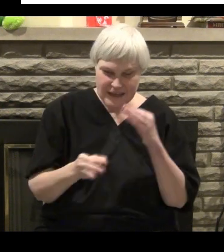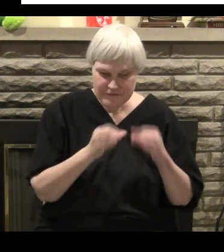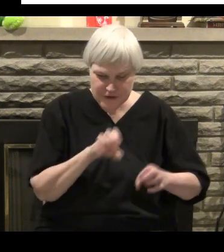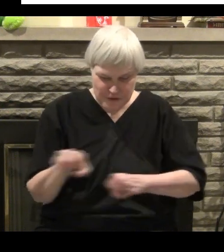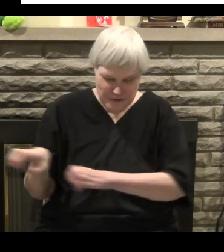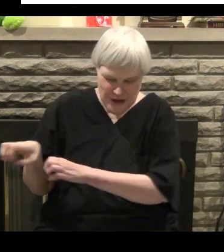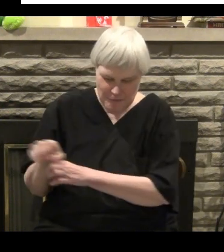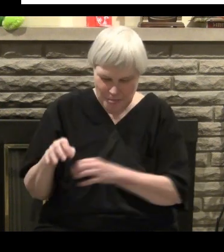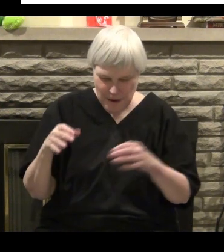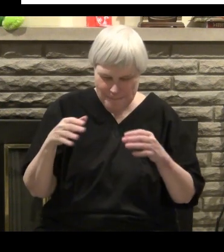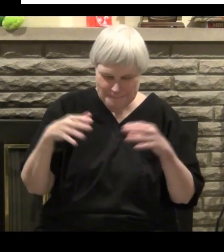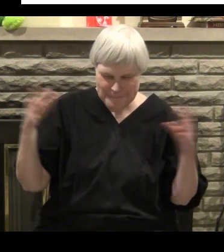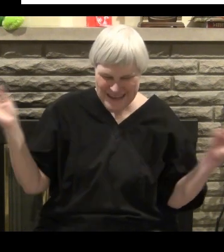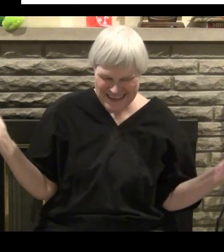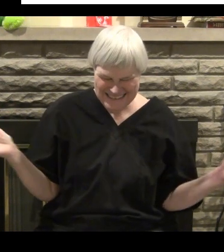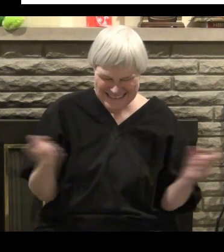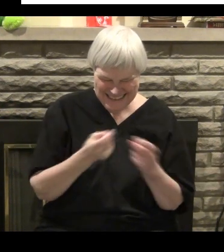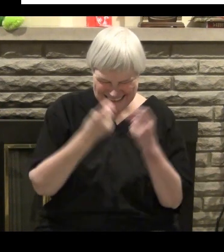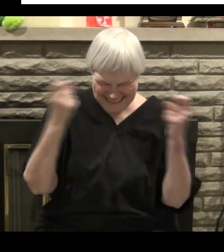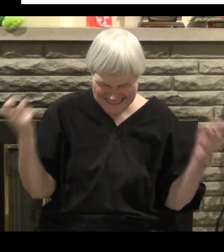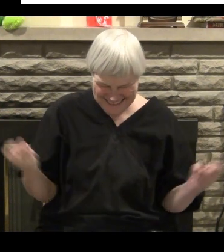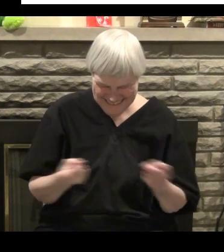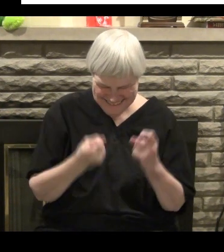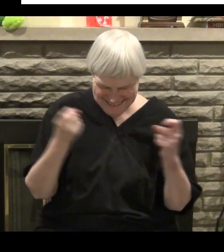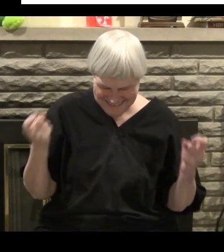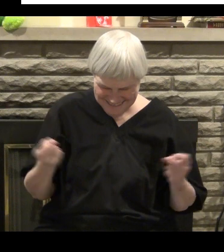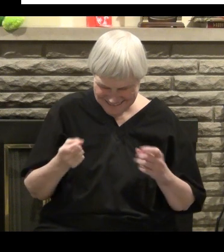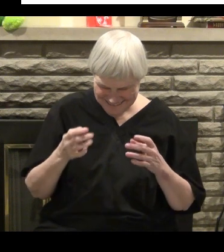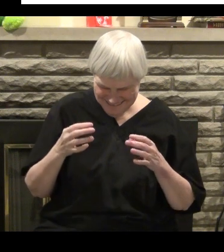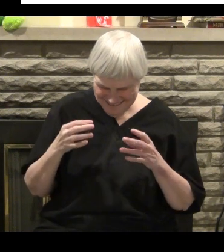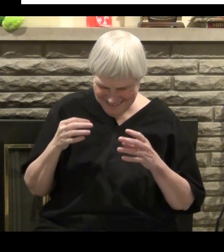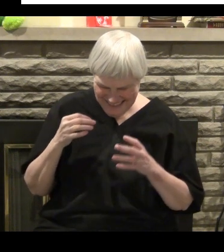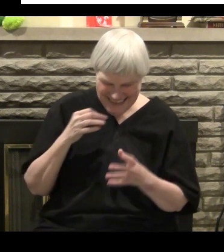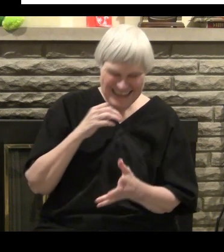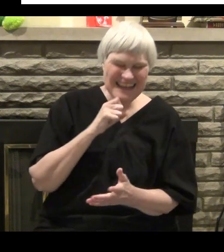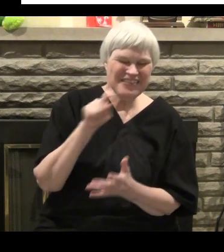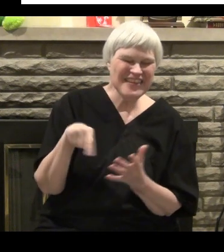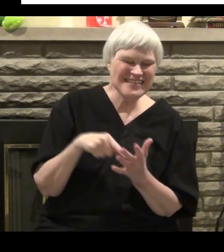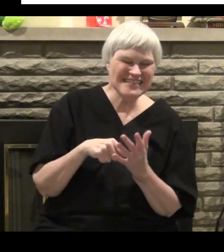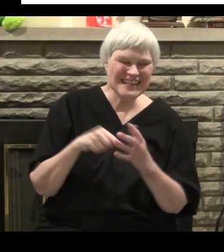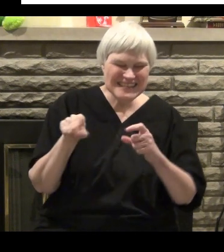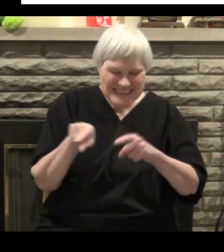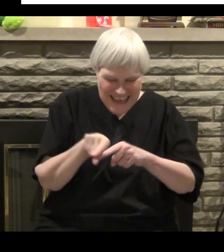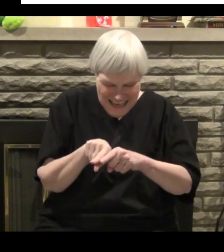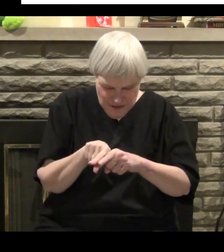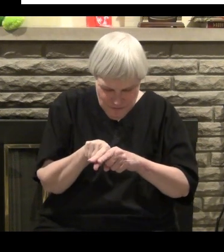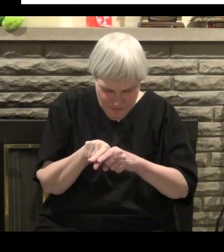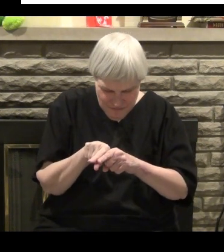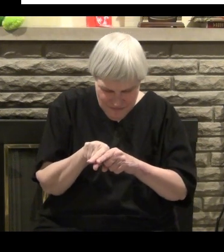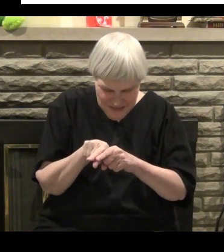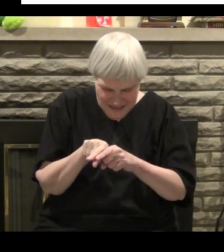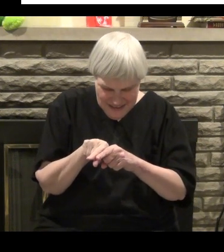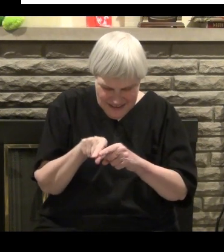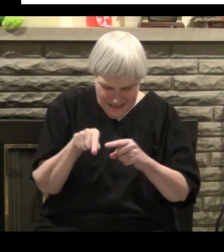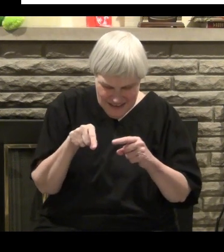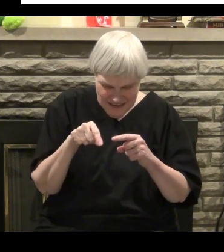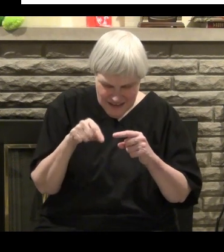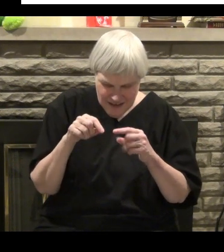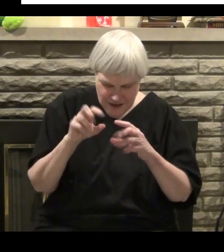I found this picture of this page of this book here online, and it turns out this is the same